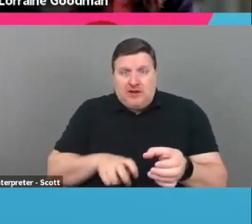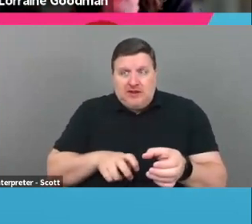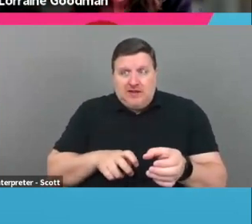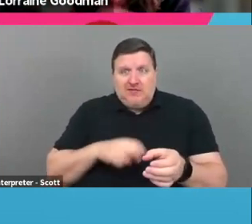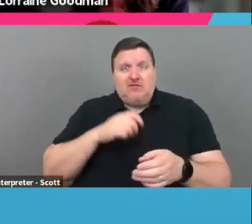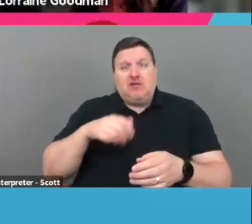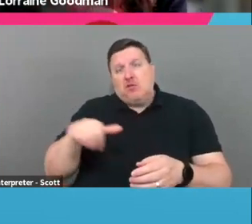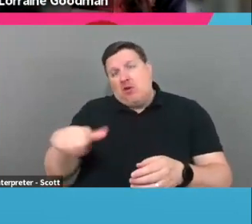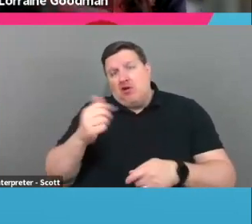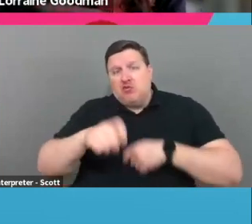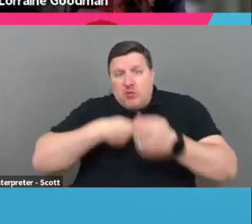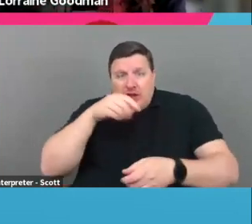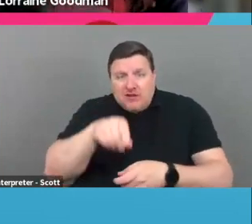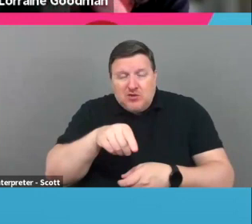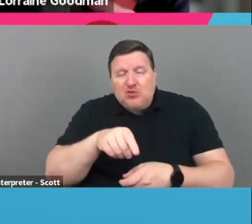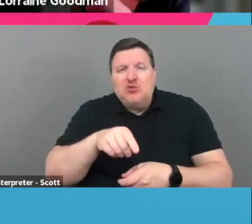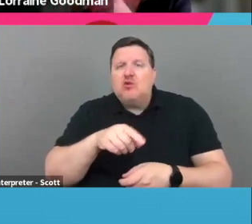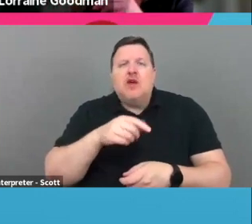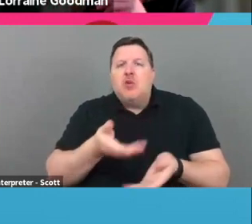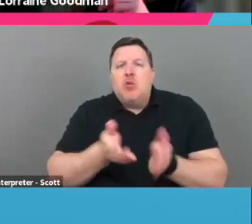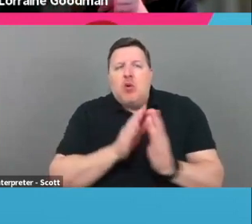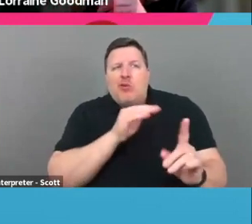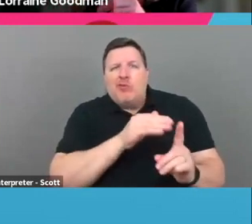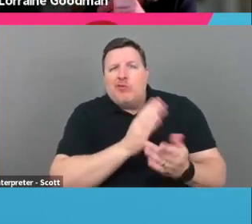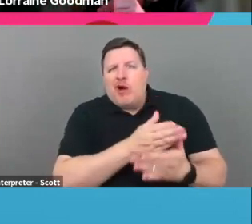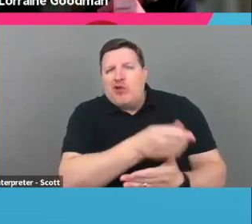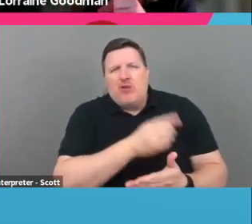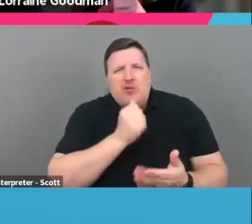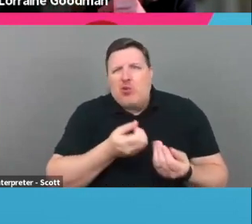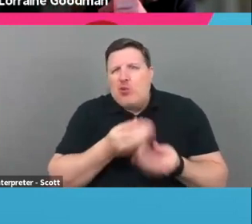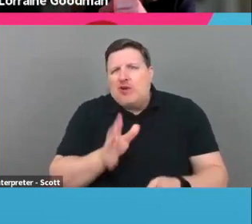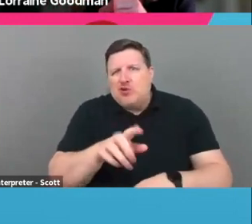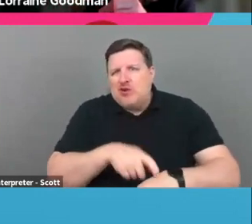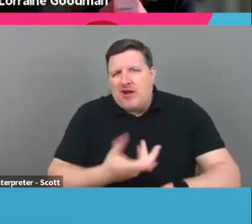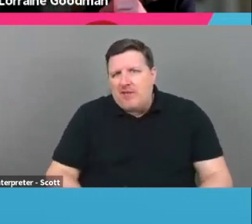takes your place. They don't make the same mistake you did. They don't waste their time with that organization.